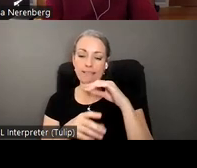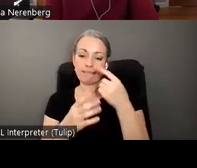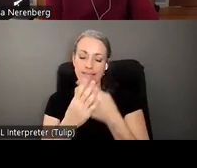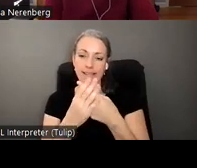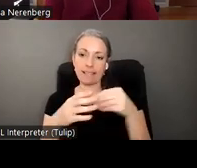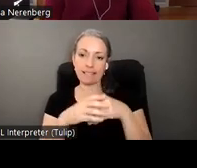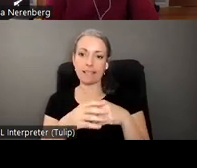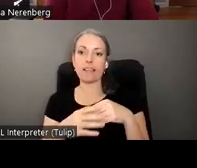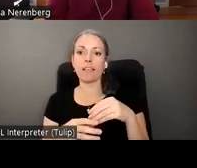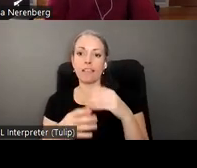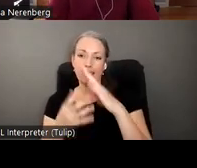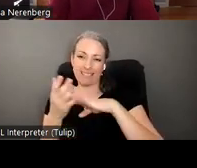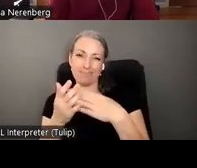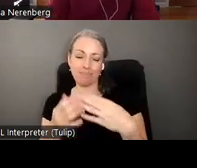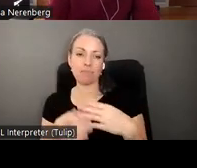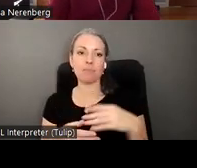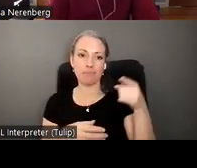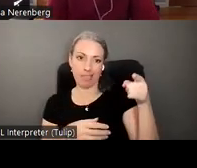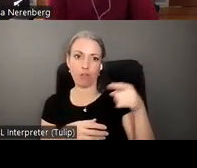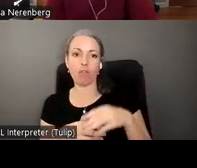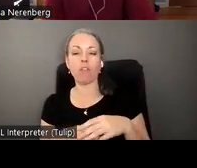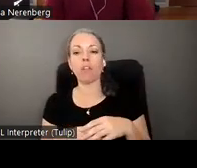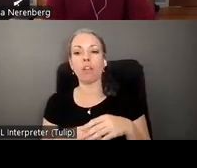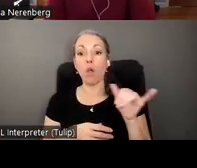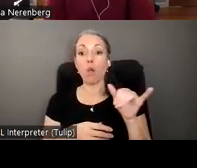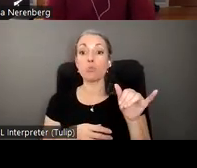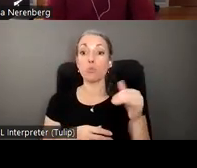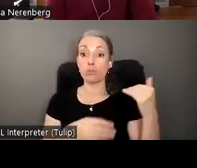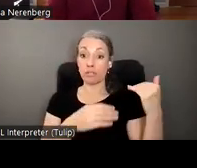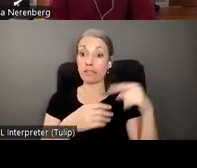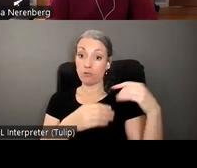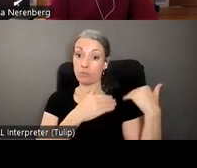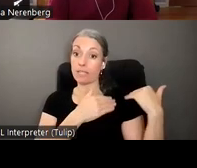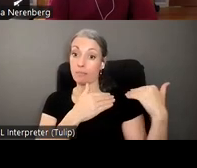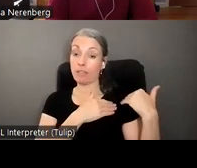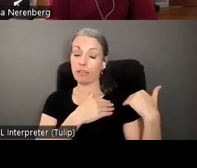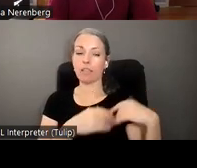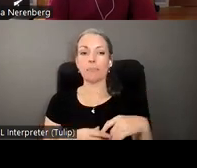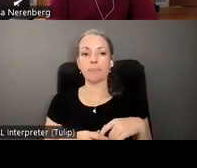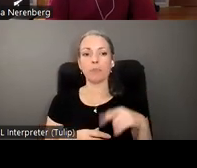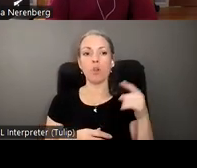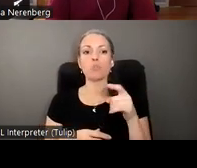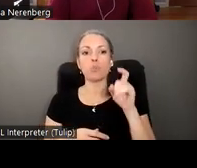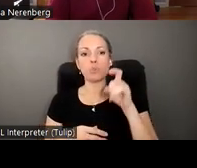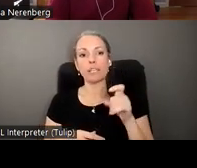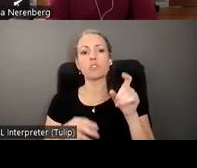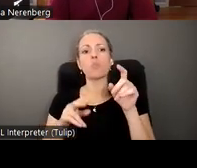also need to be held accountable we also i we talk about in the blueprint the need to look